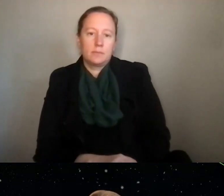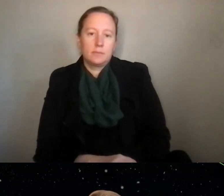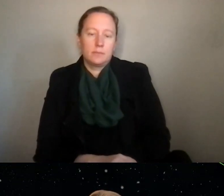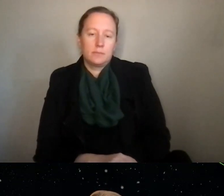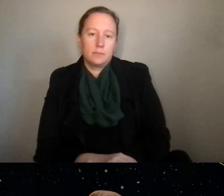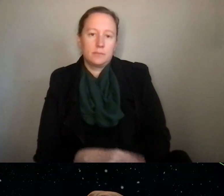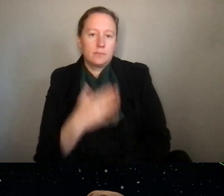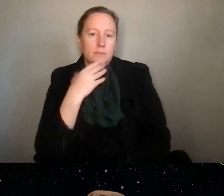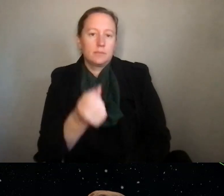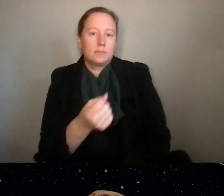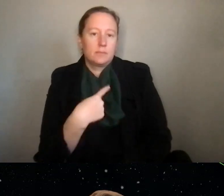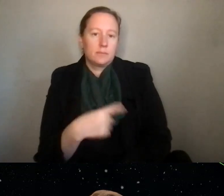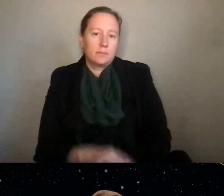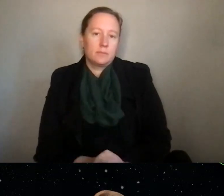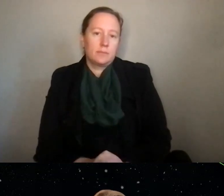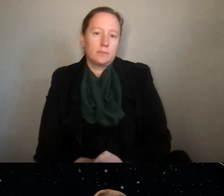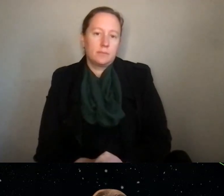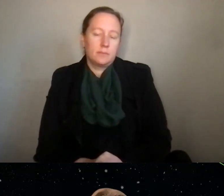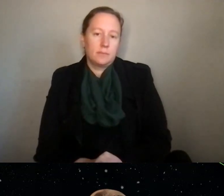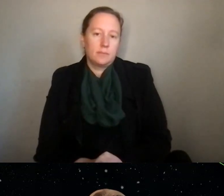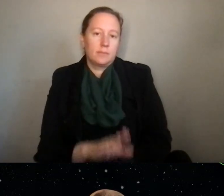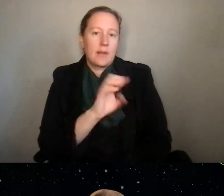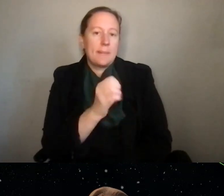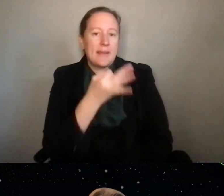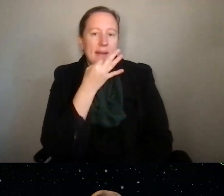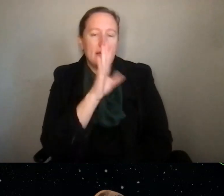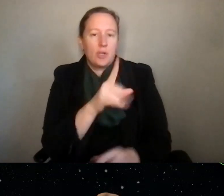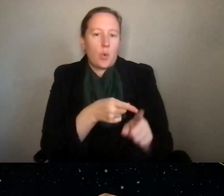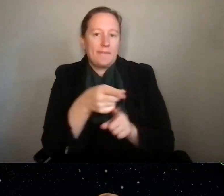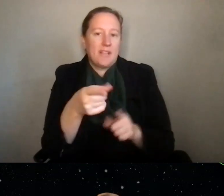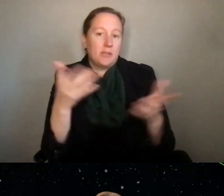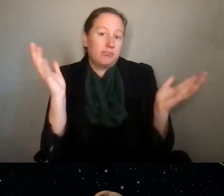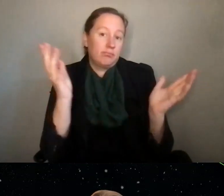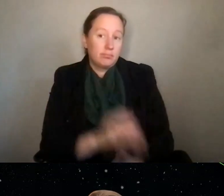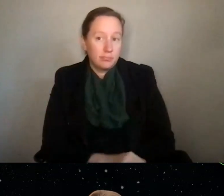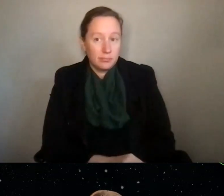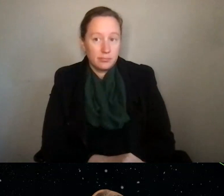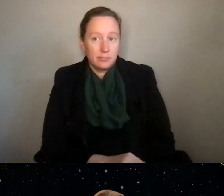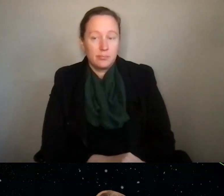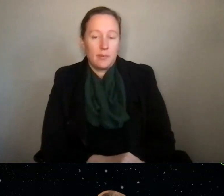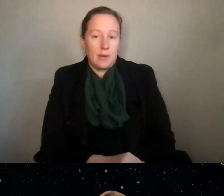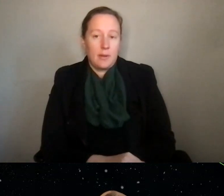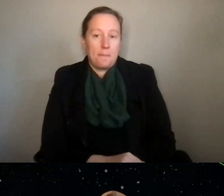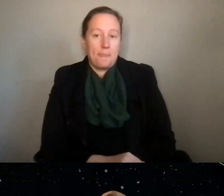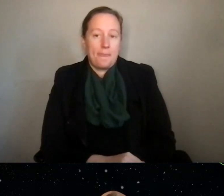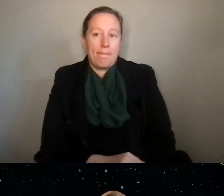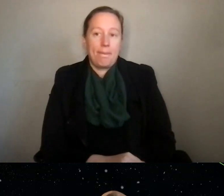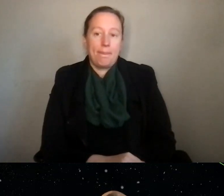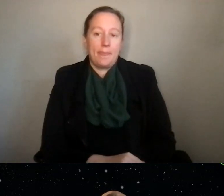That's a great question. What are the requirements? Be an expert in your field, really. And it could be an.